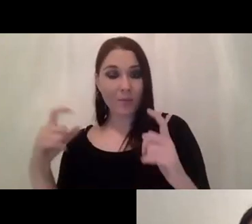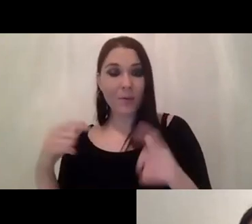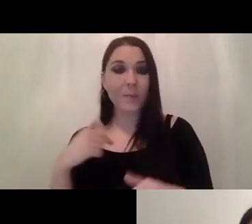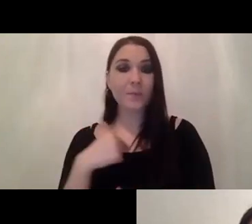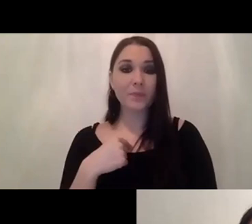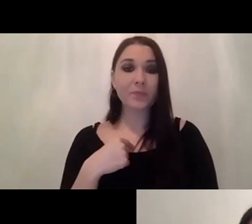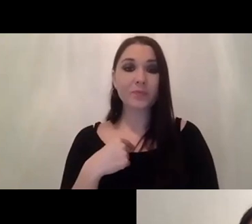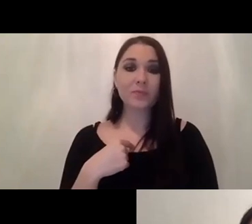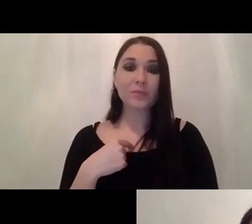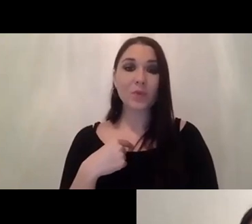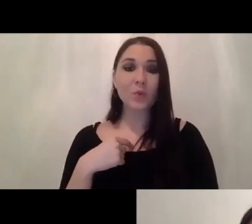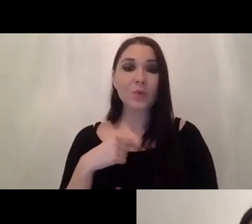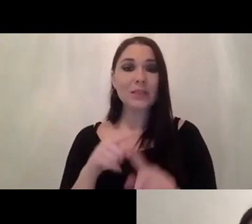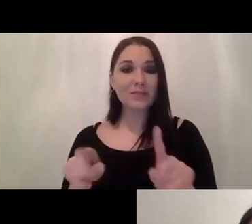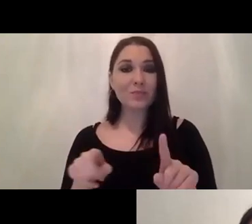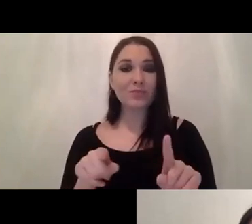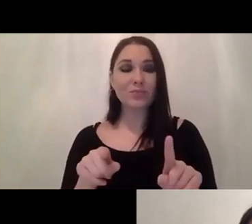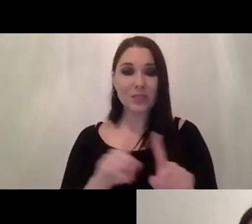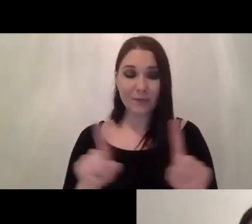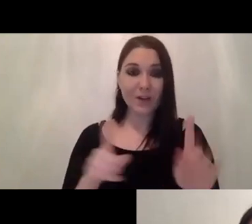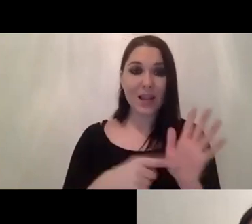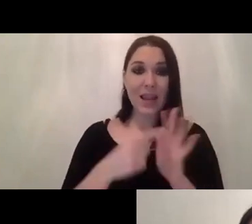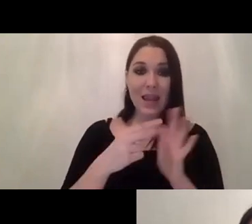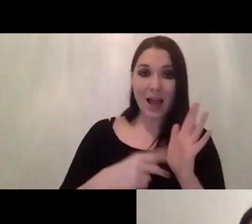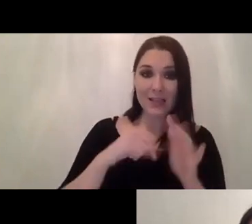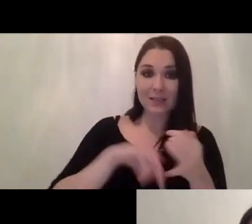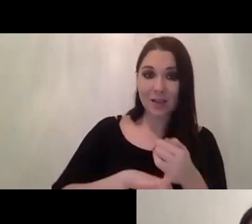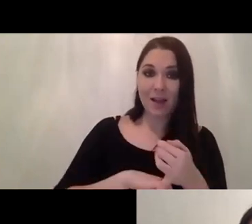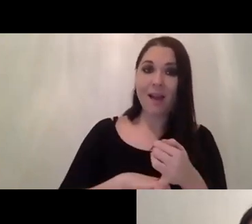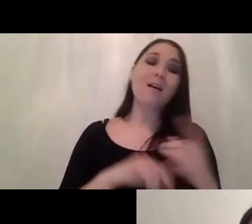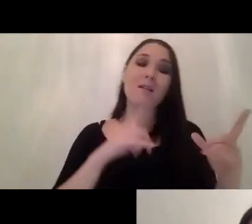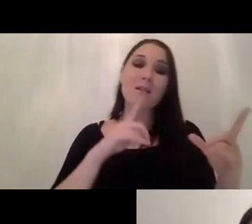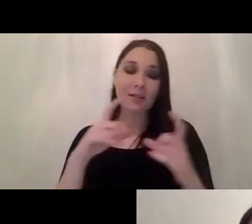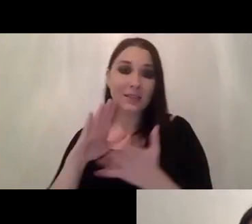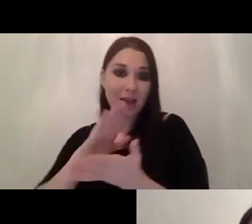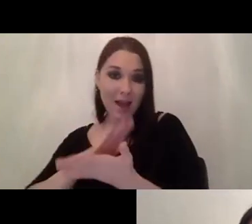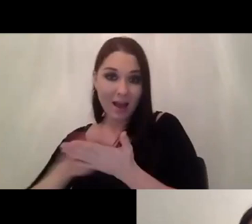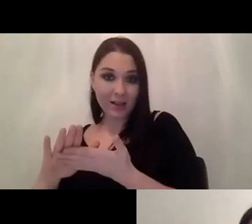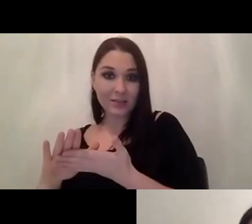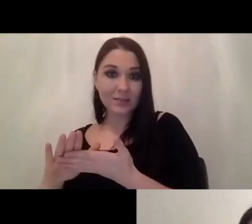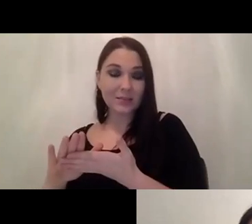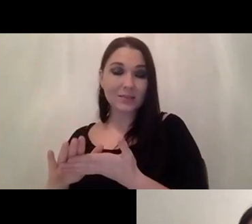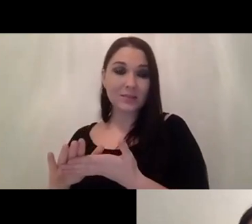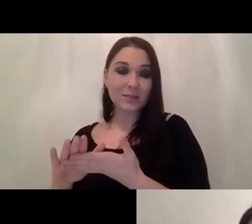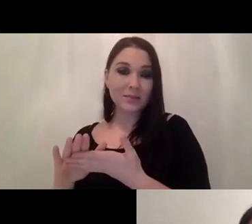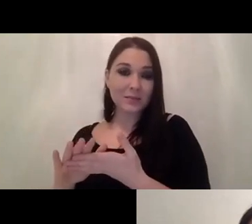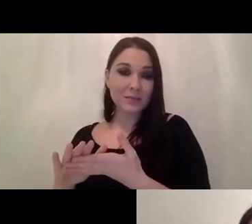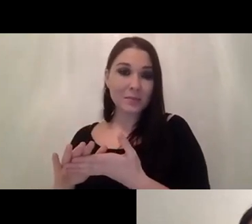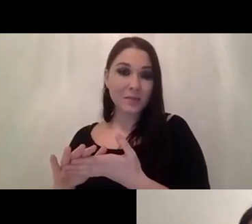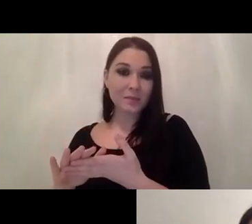applications the line scan ones uh i would say um high speed um um